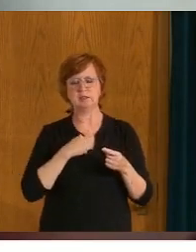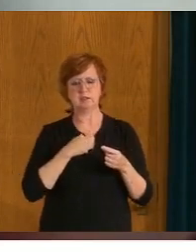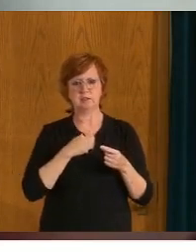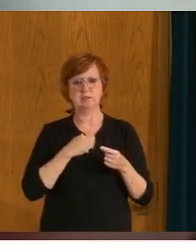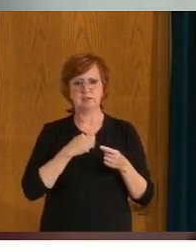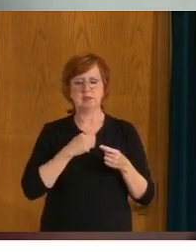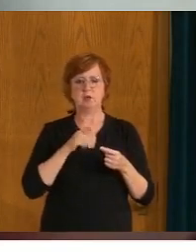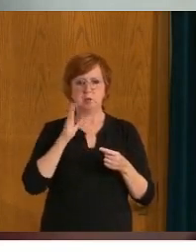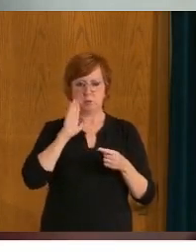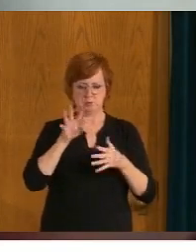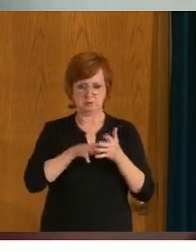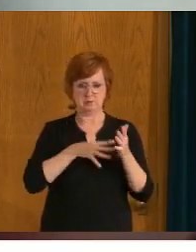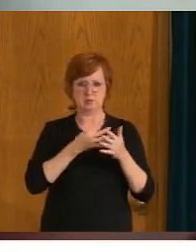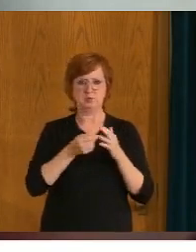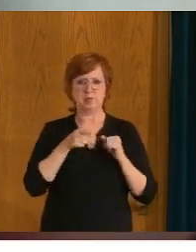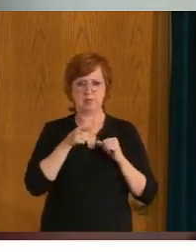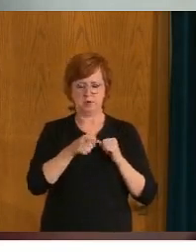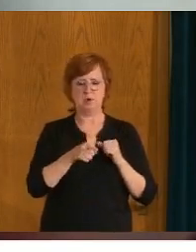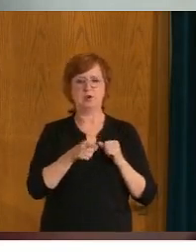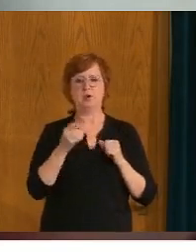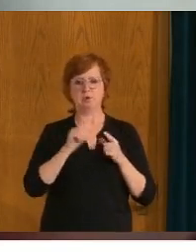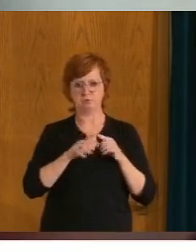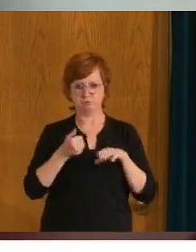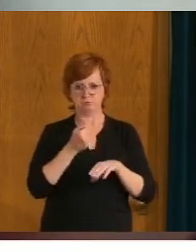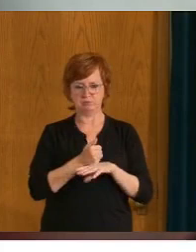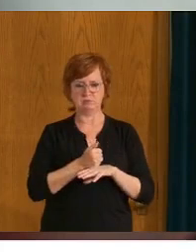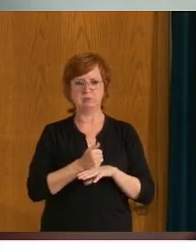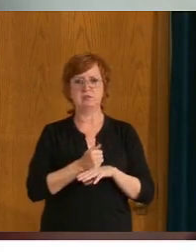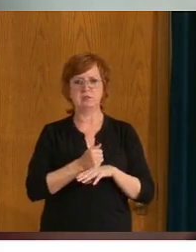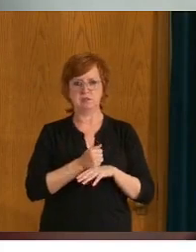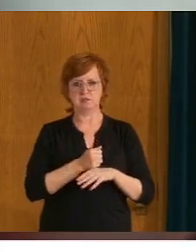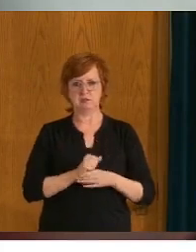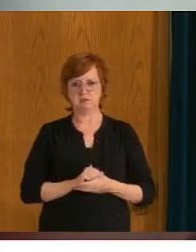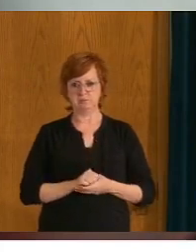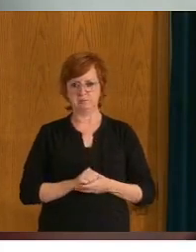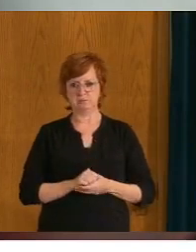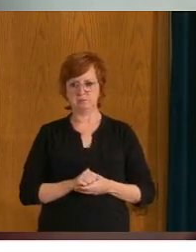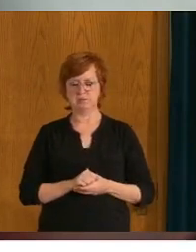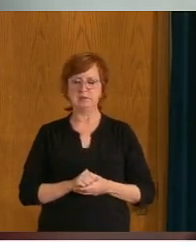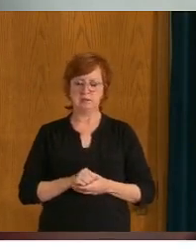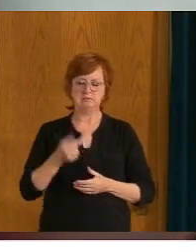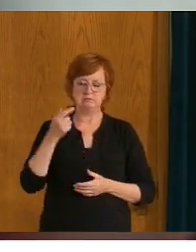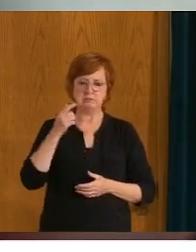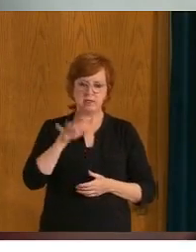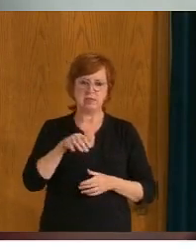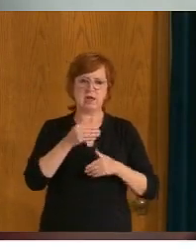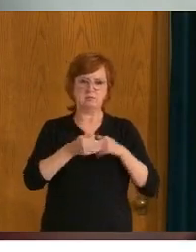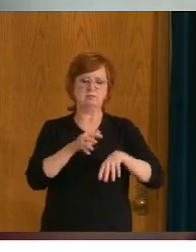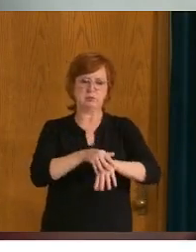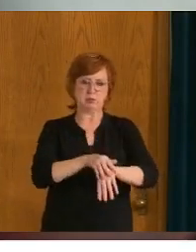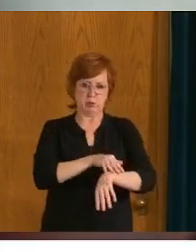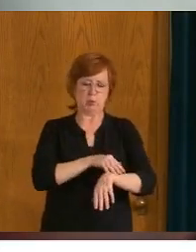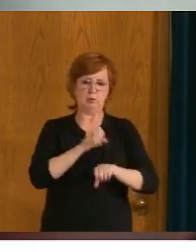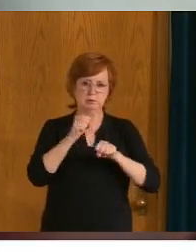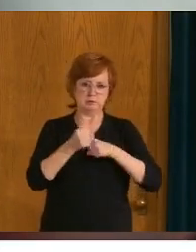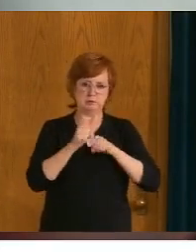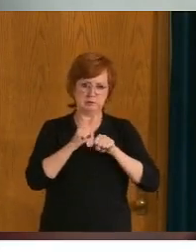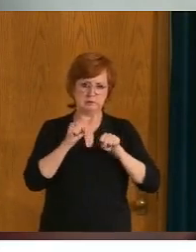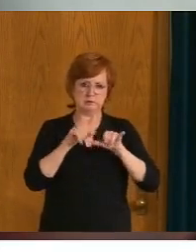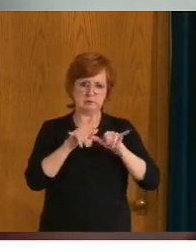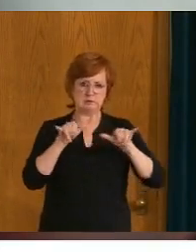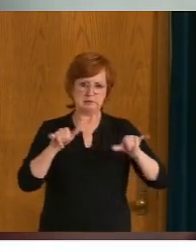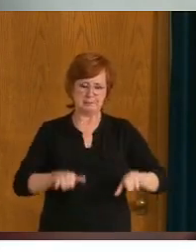see those numbers go up across the province. But as I said, it's been slow, uh, slower than we like, uh, but we are seeing those numbers gradually increase